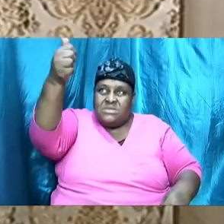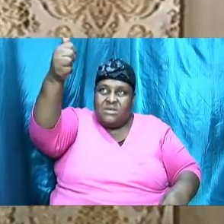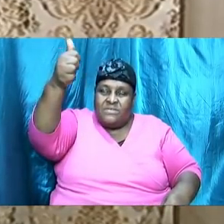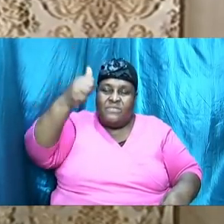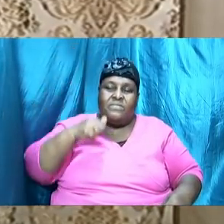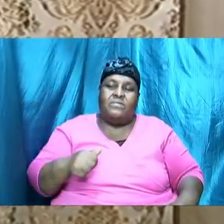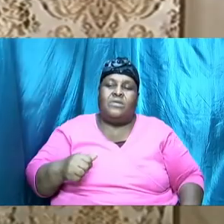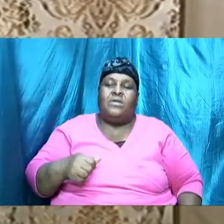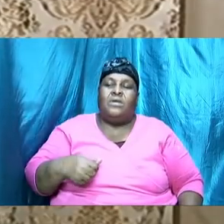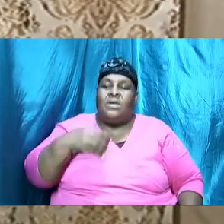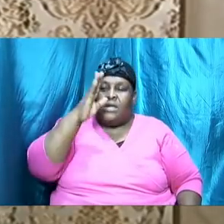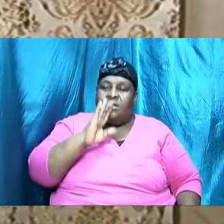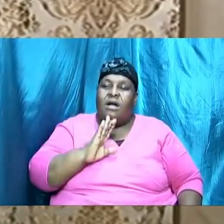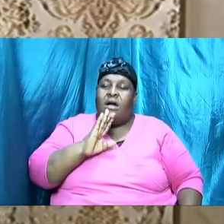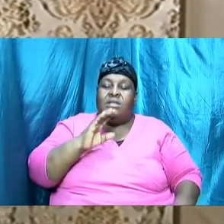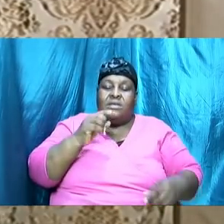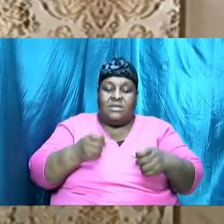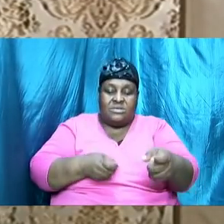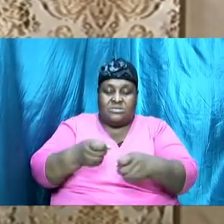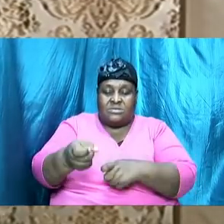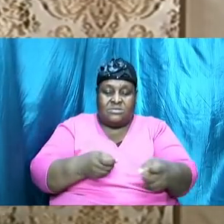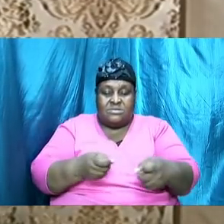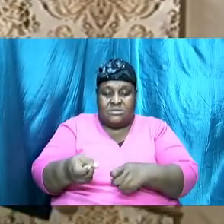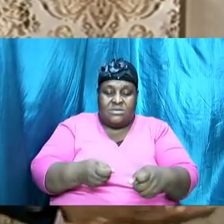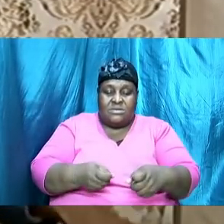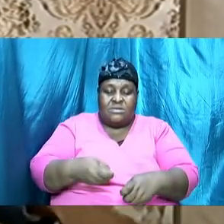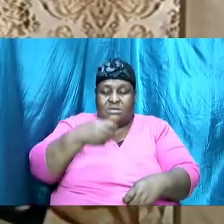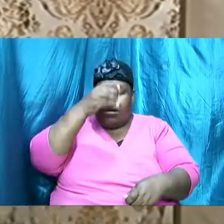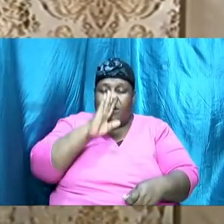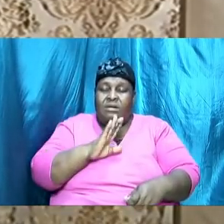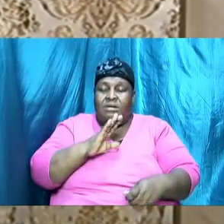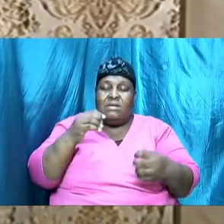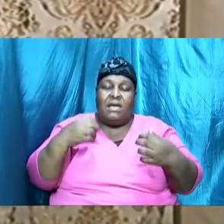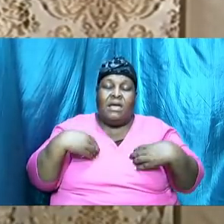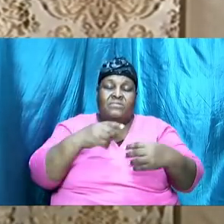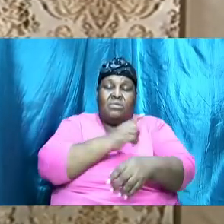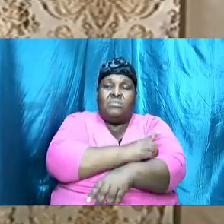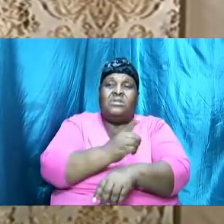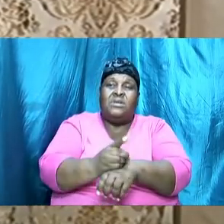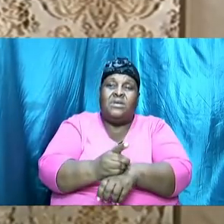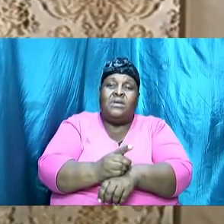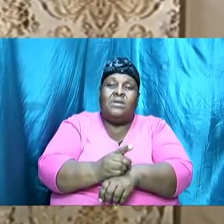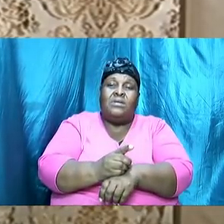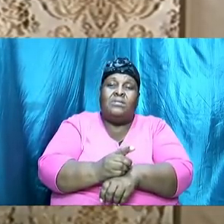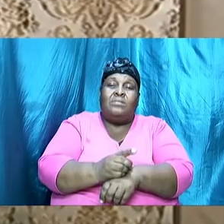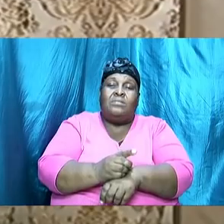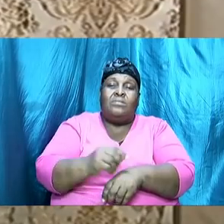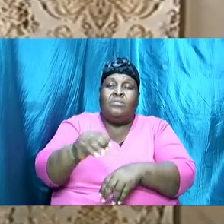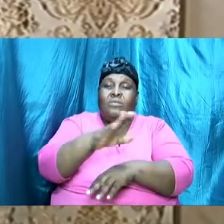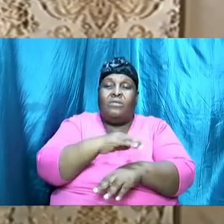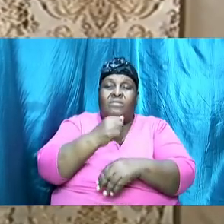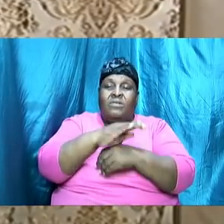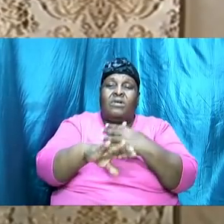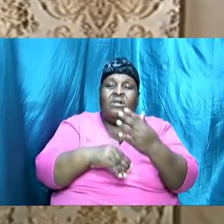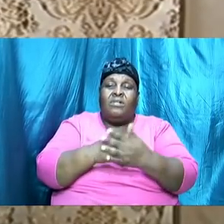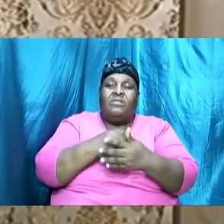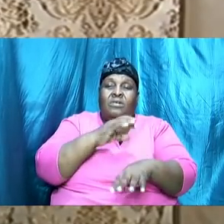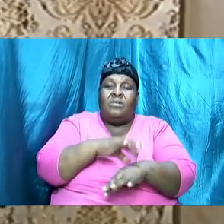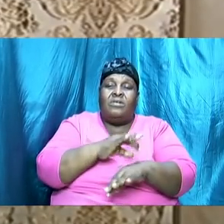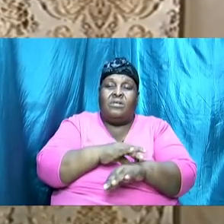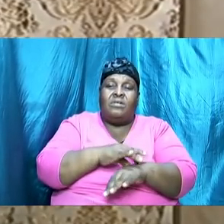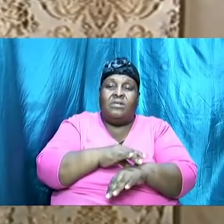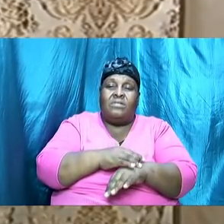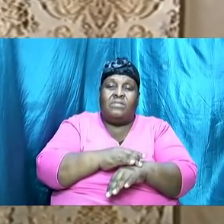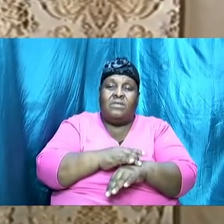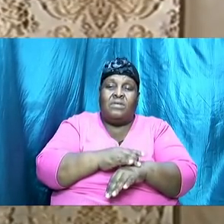was in charge he had dominion over every realm and his will his will had to be